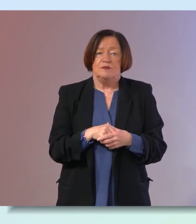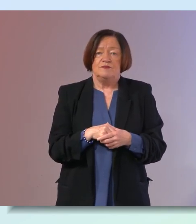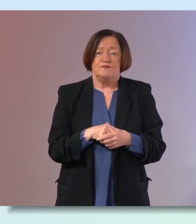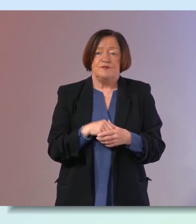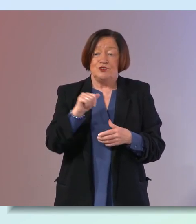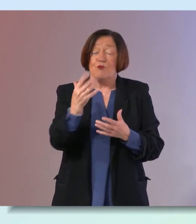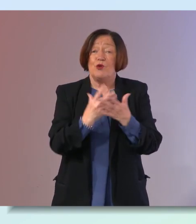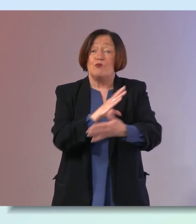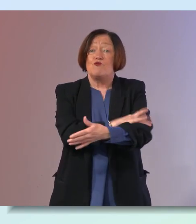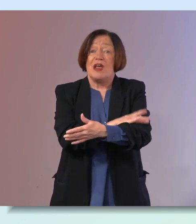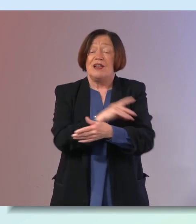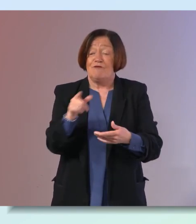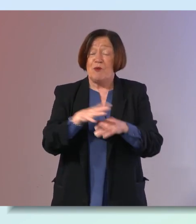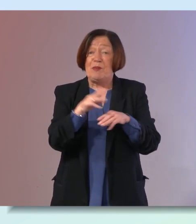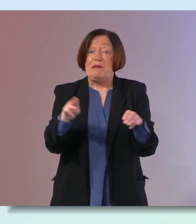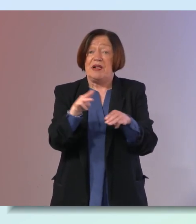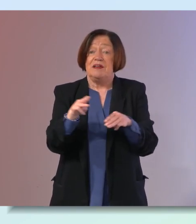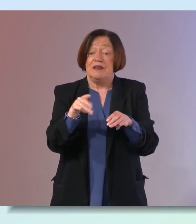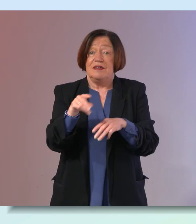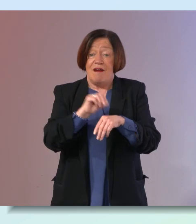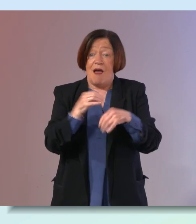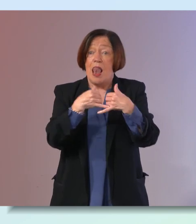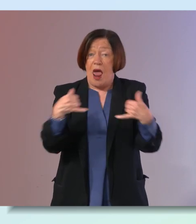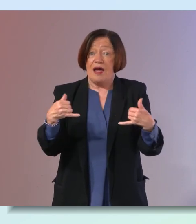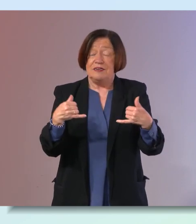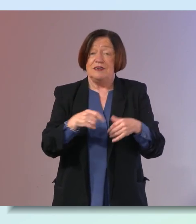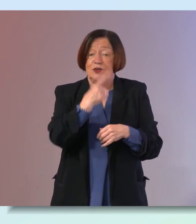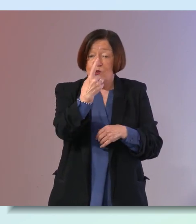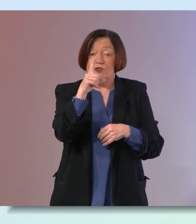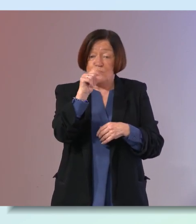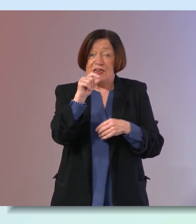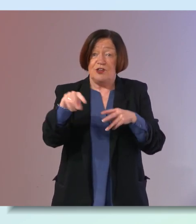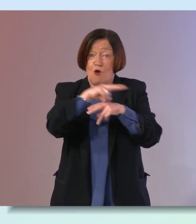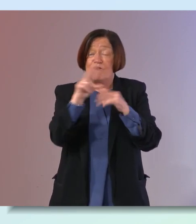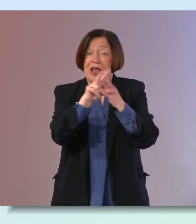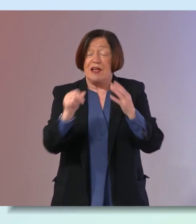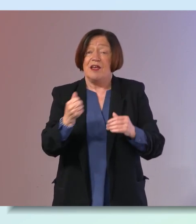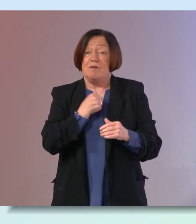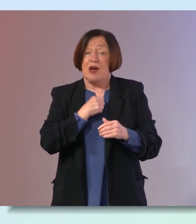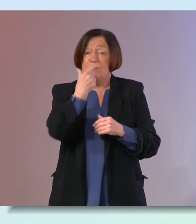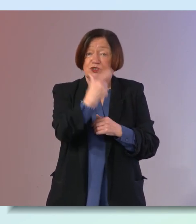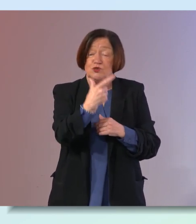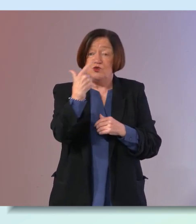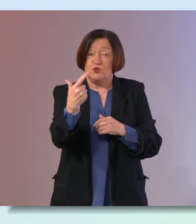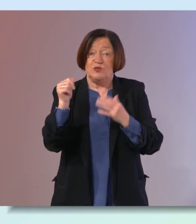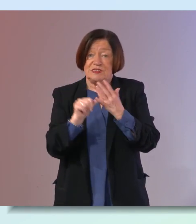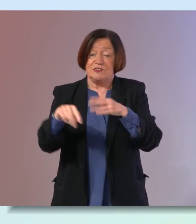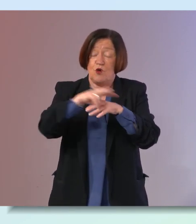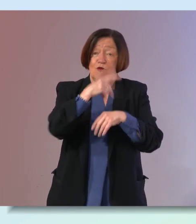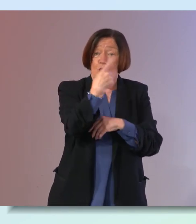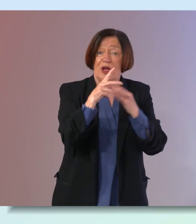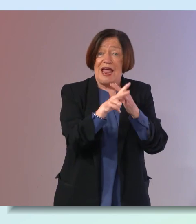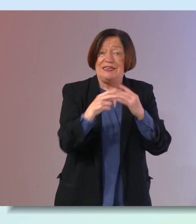your blood pressure just for people that's online is 120 over 80. mine was 226 over 118.